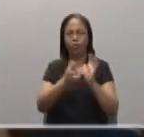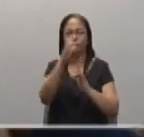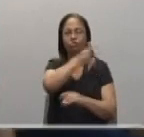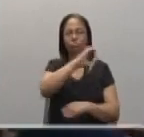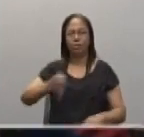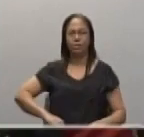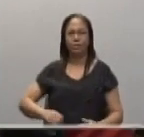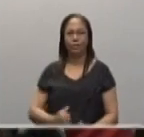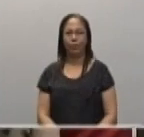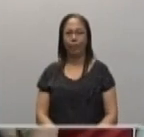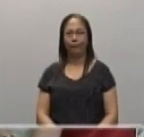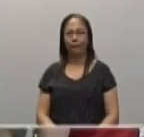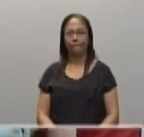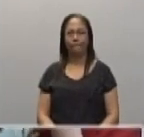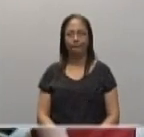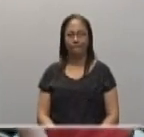Christ.